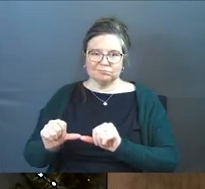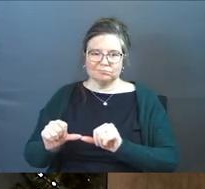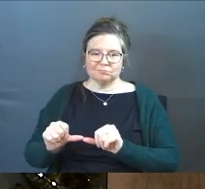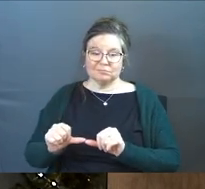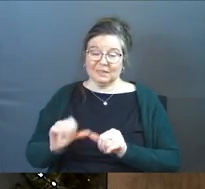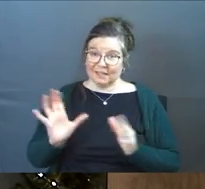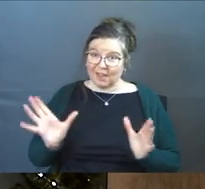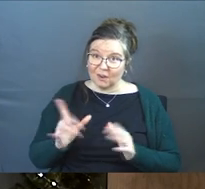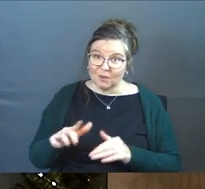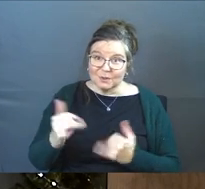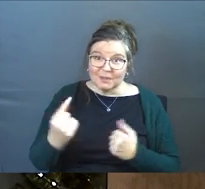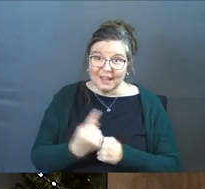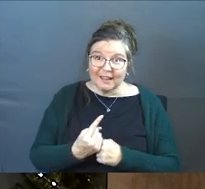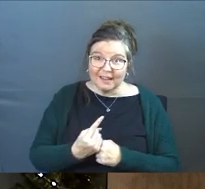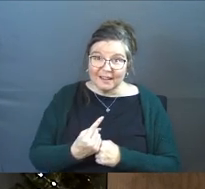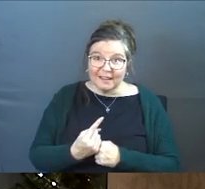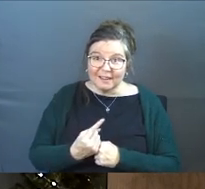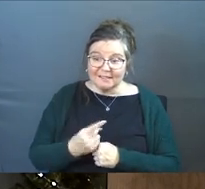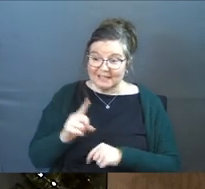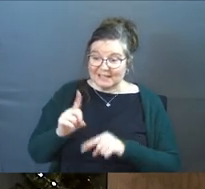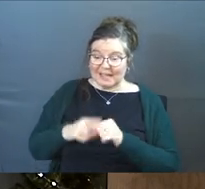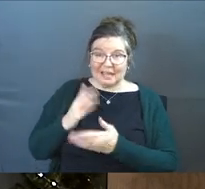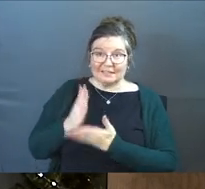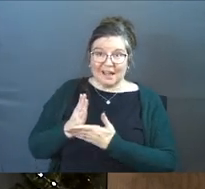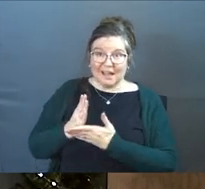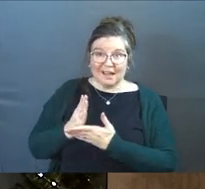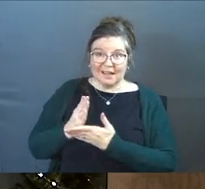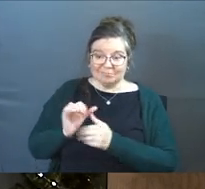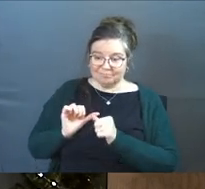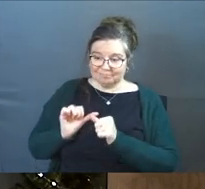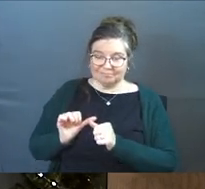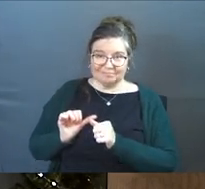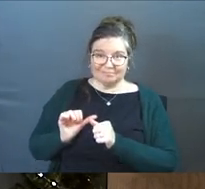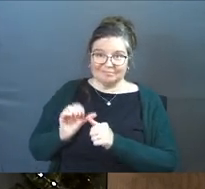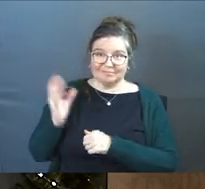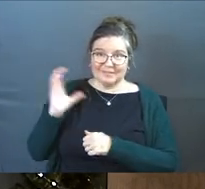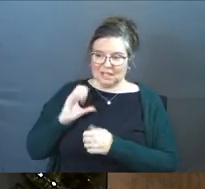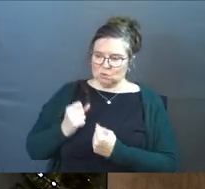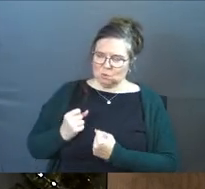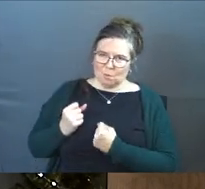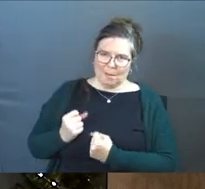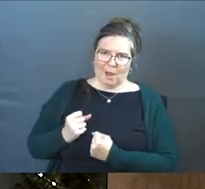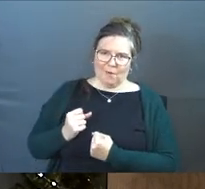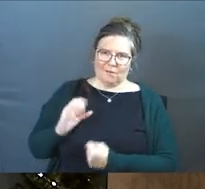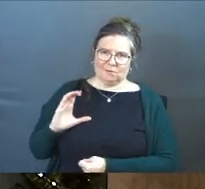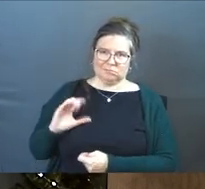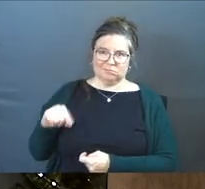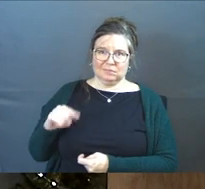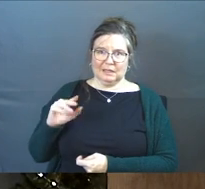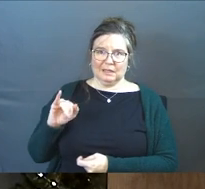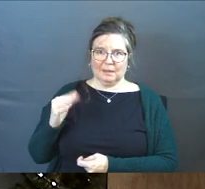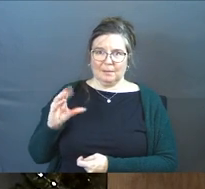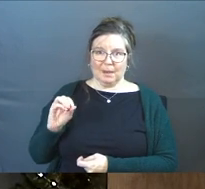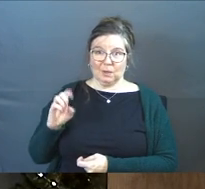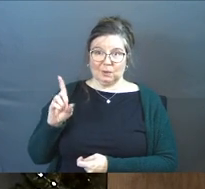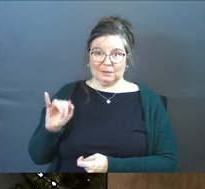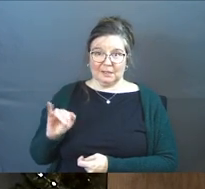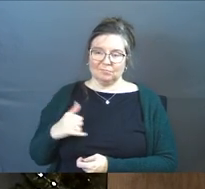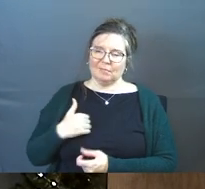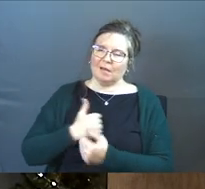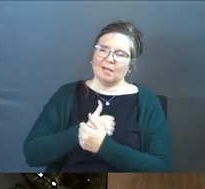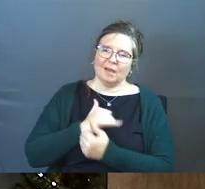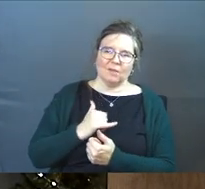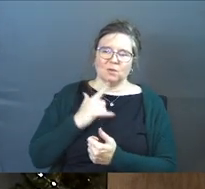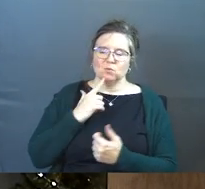Does that encourage you today? It could not be stopped. It's too powerful. I love that.